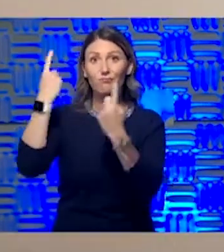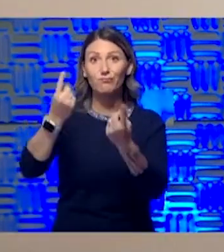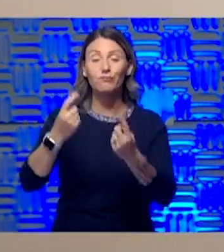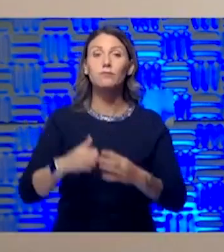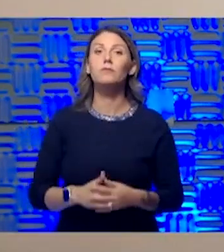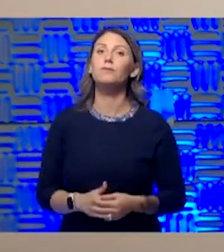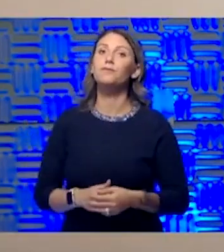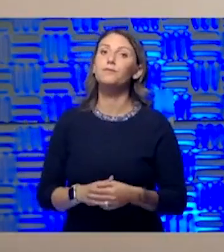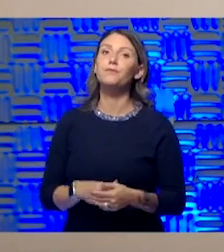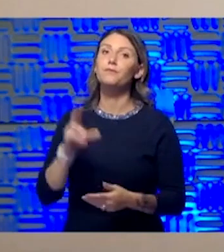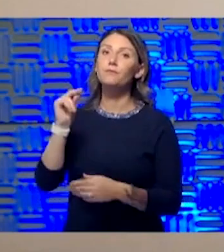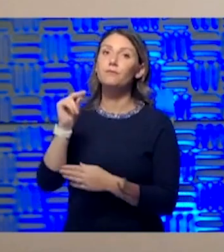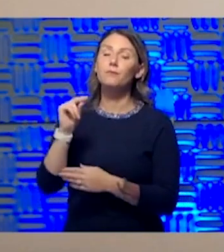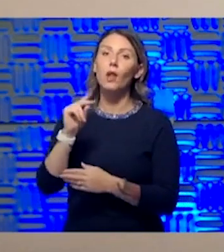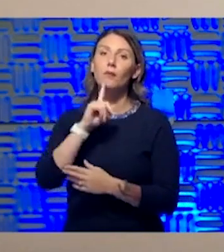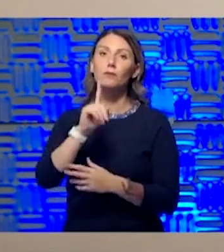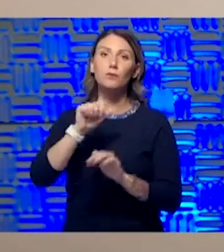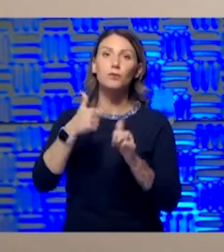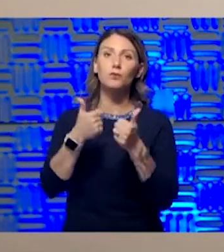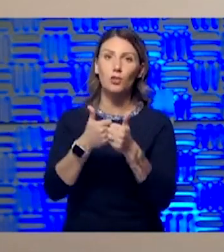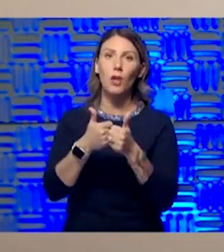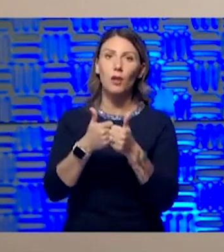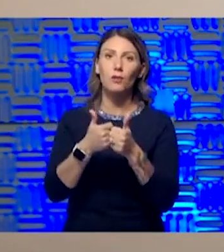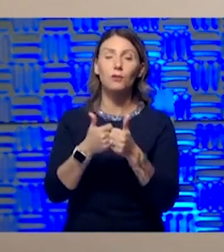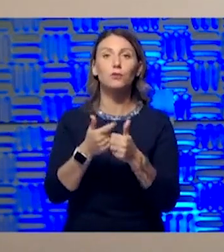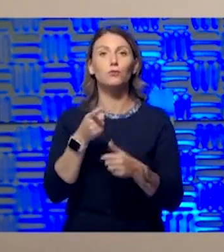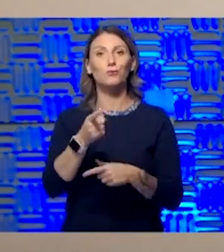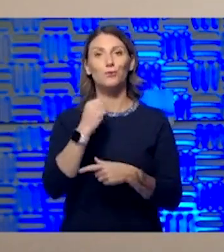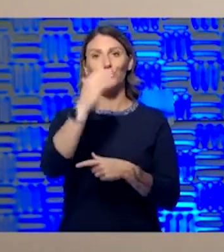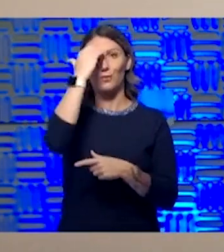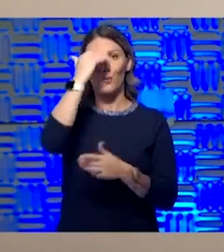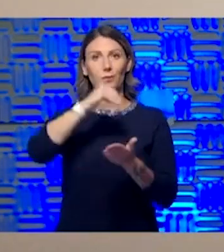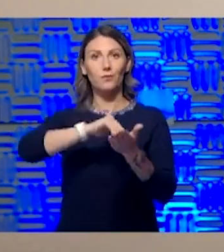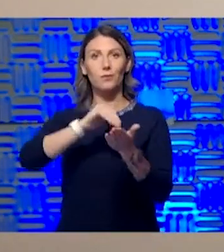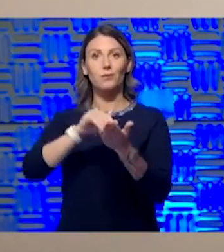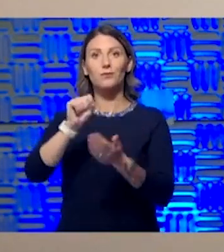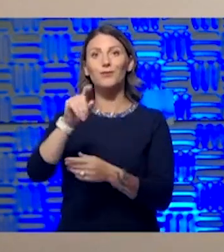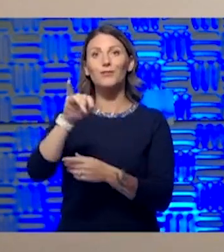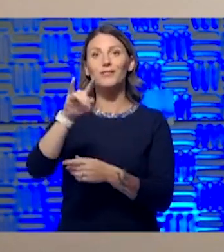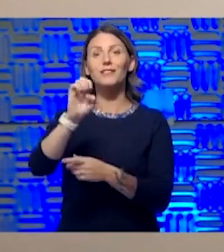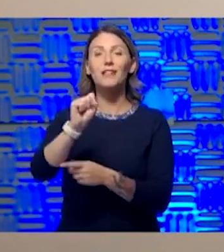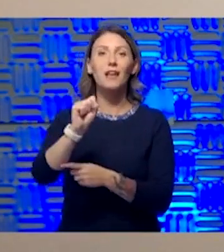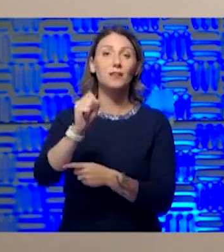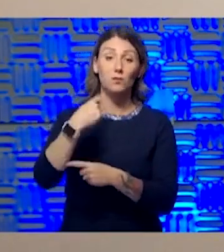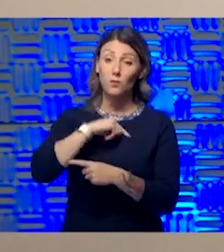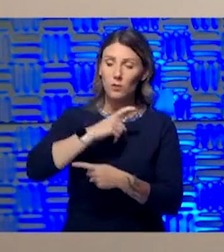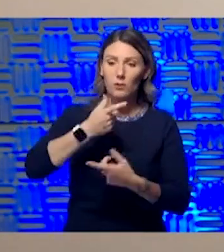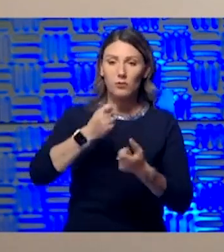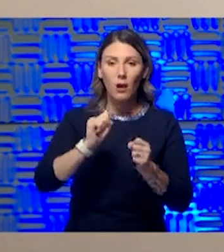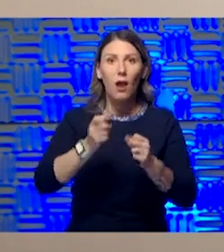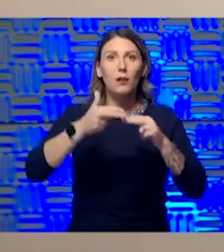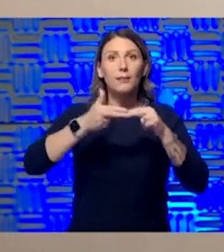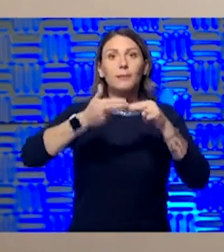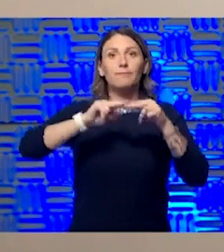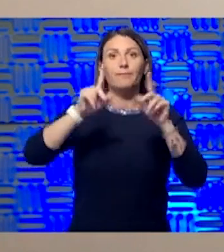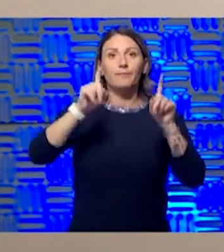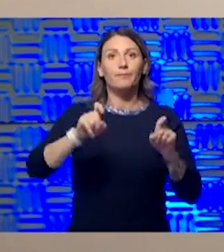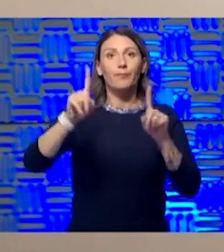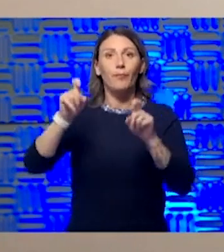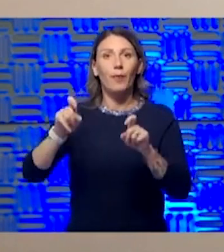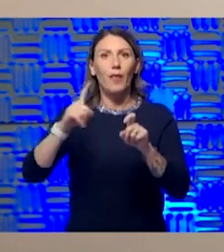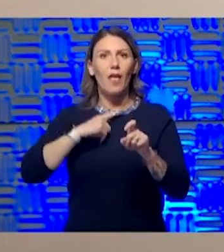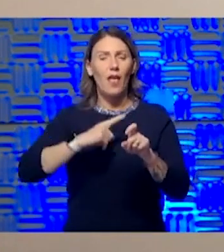No, it's really been a challenge. And as you know, Dr. Stites, we've worked hard to ramp up testing. In fact, I was just looking at a flyer.